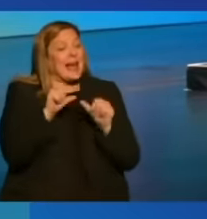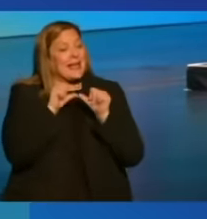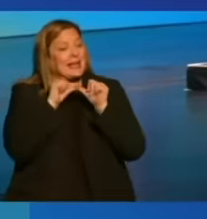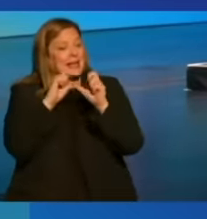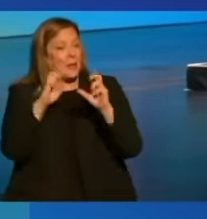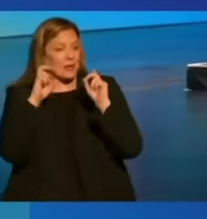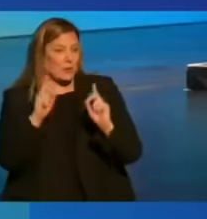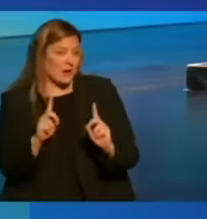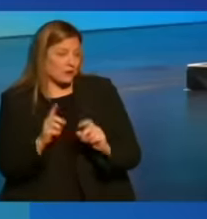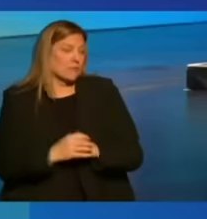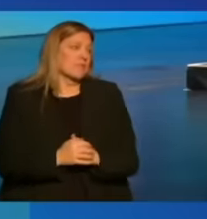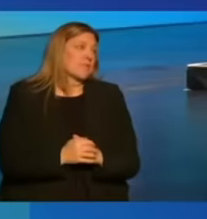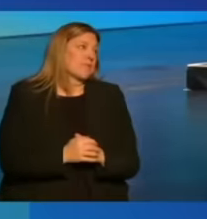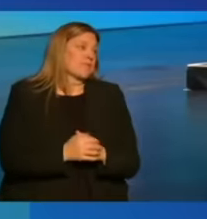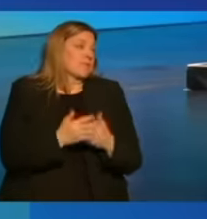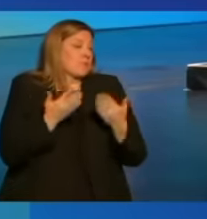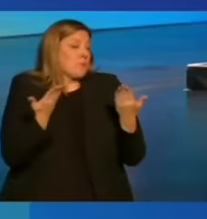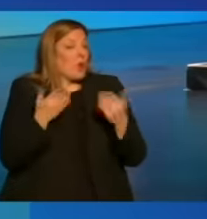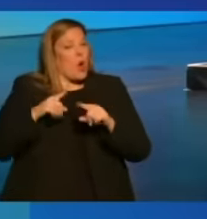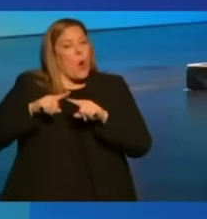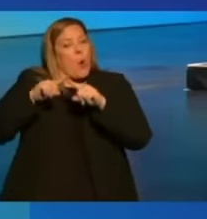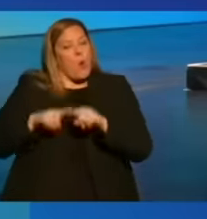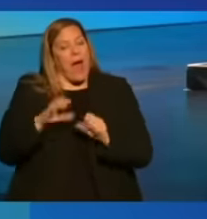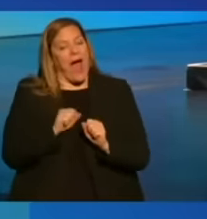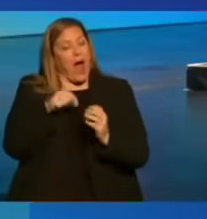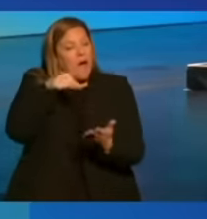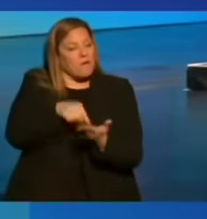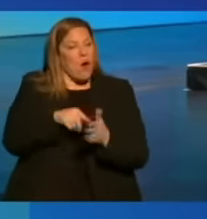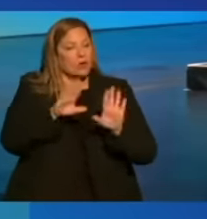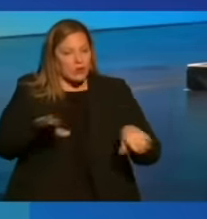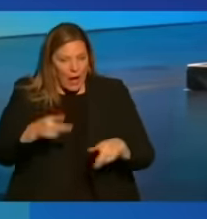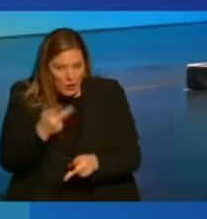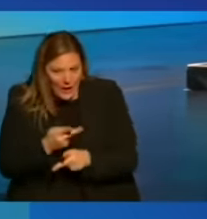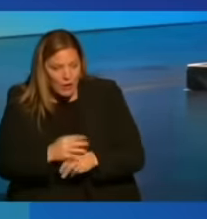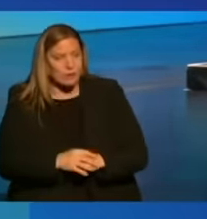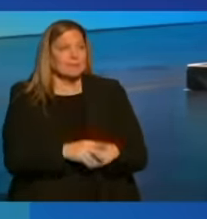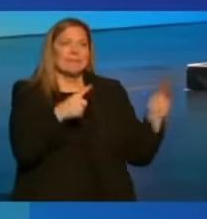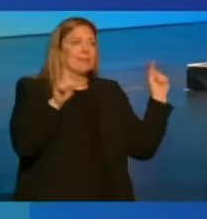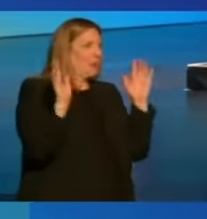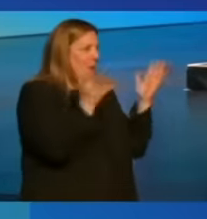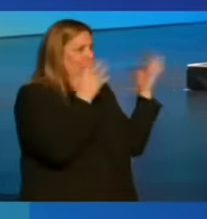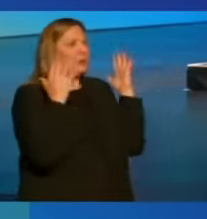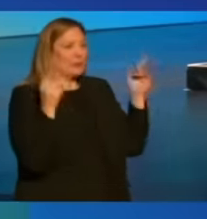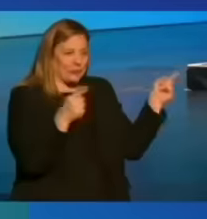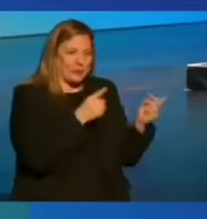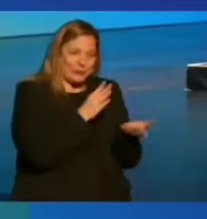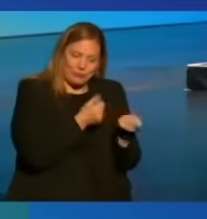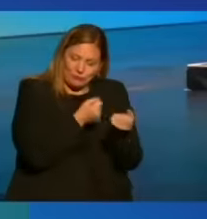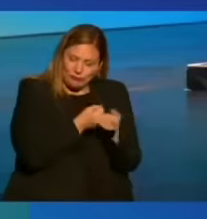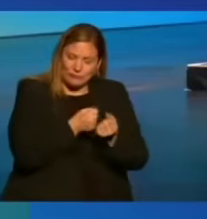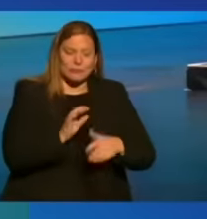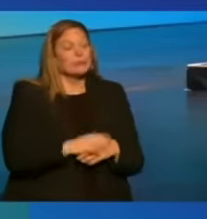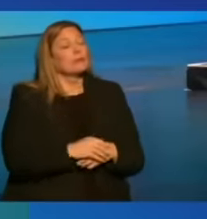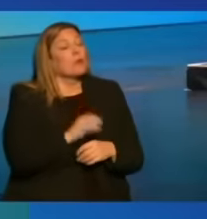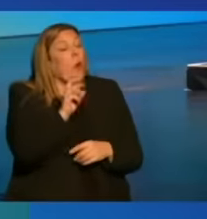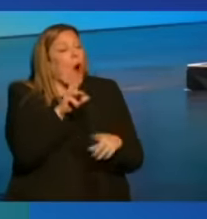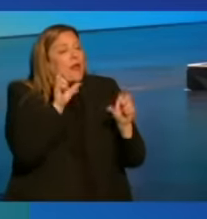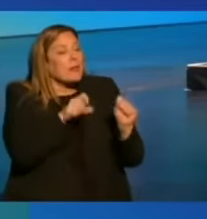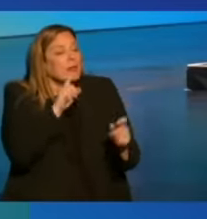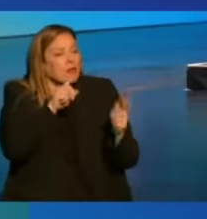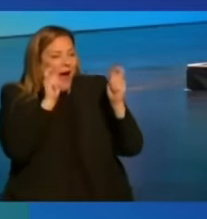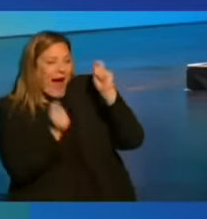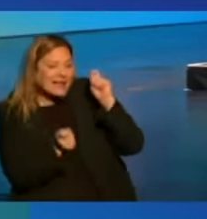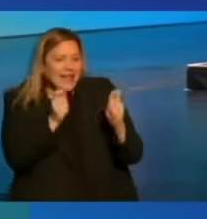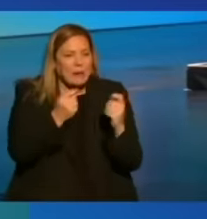education, or reliable and affordable childcare, or the ability to adapt to new